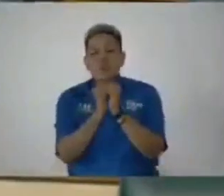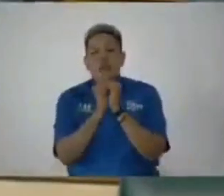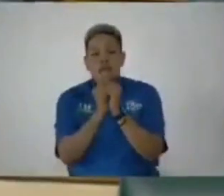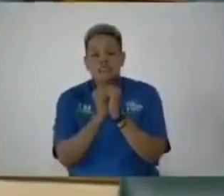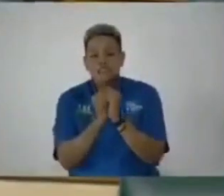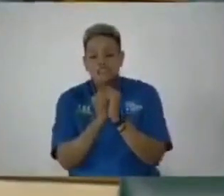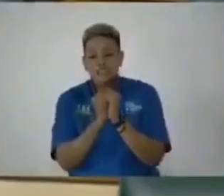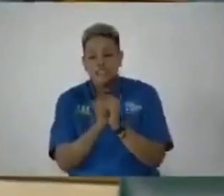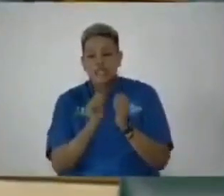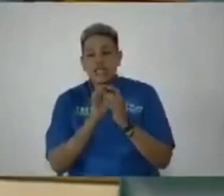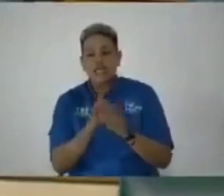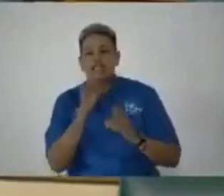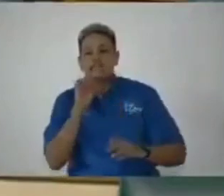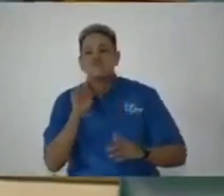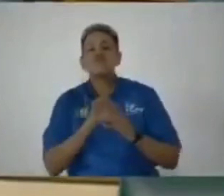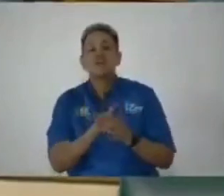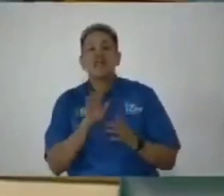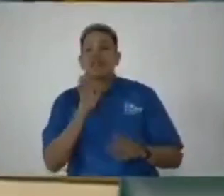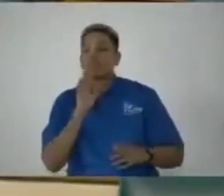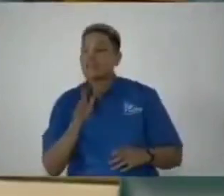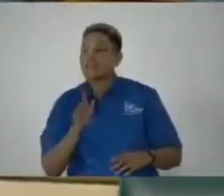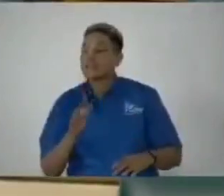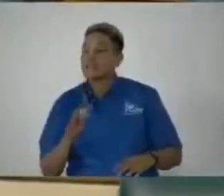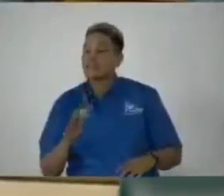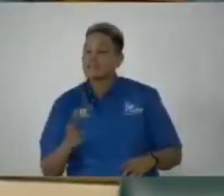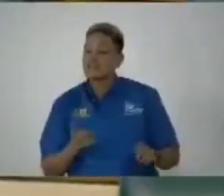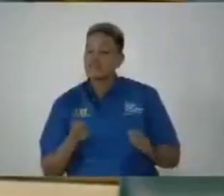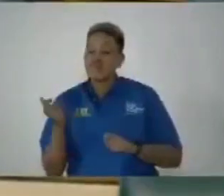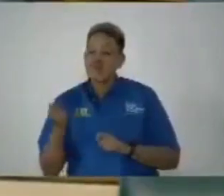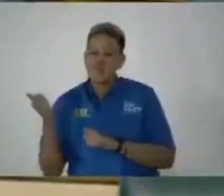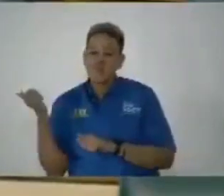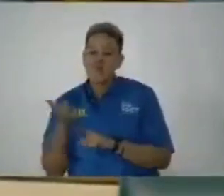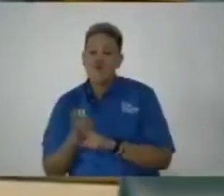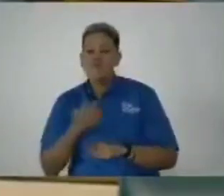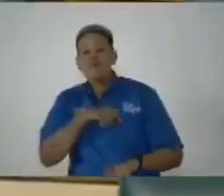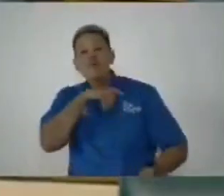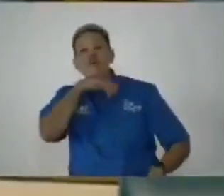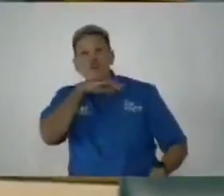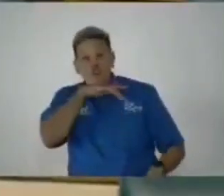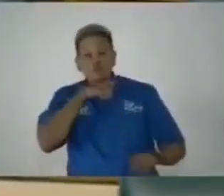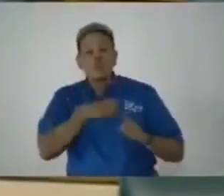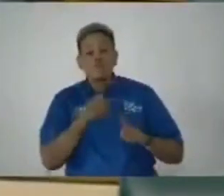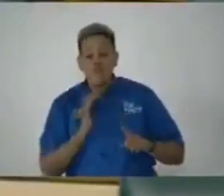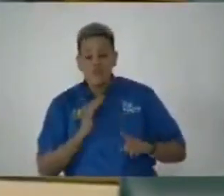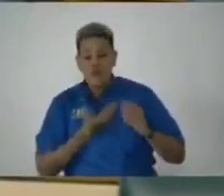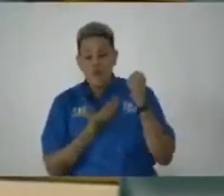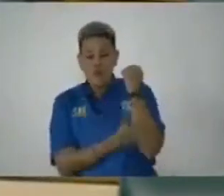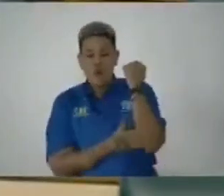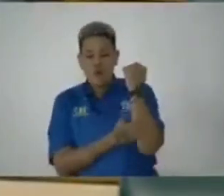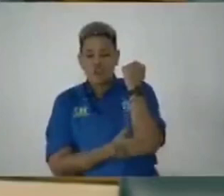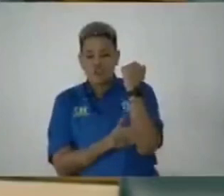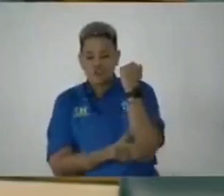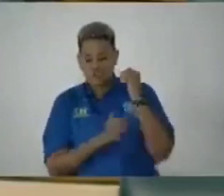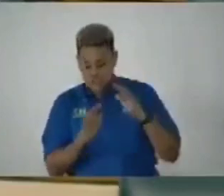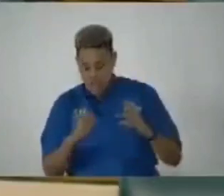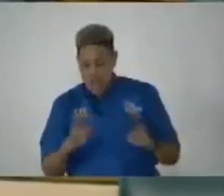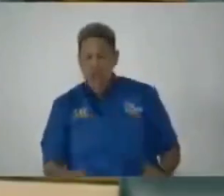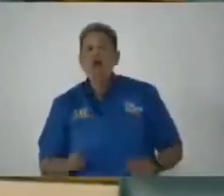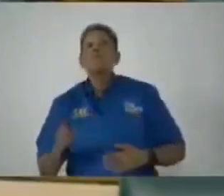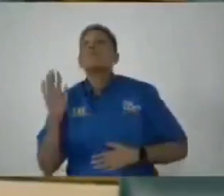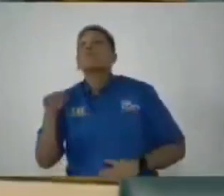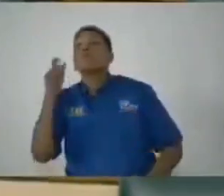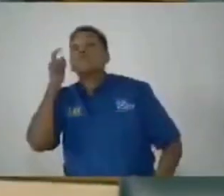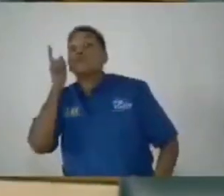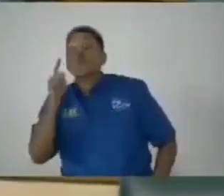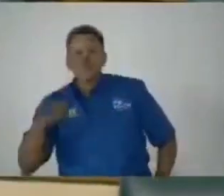in terms of removing corruption from our country. Yes. And where